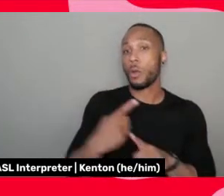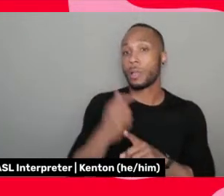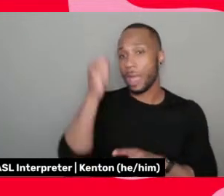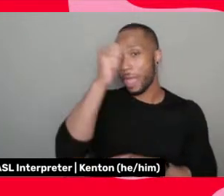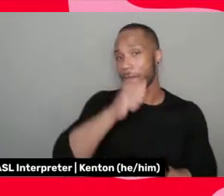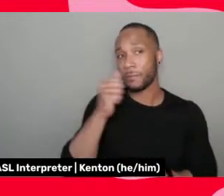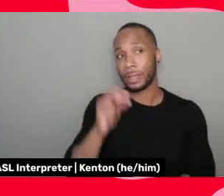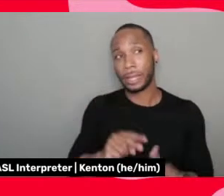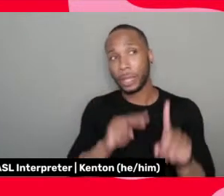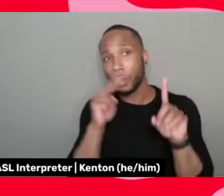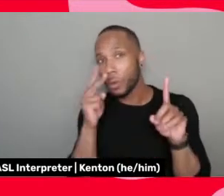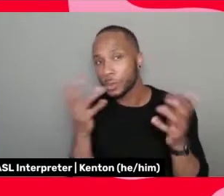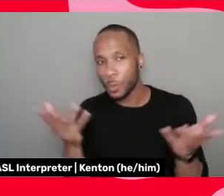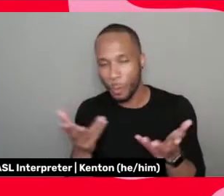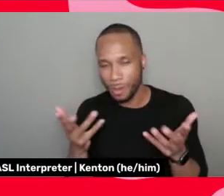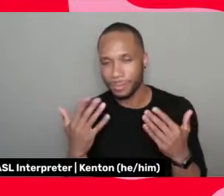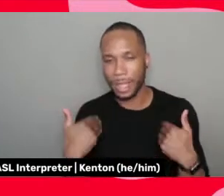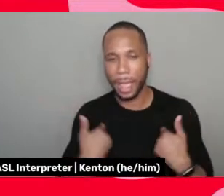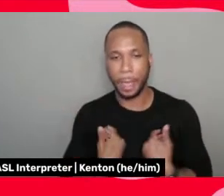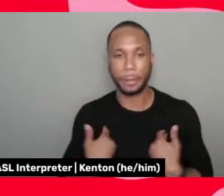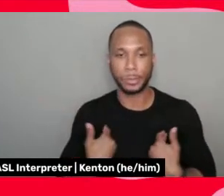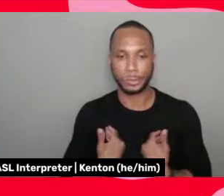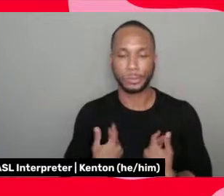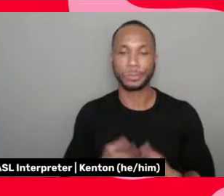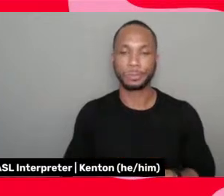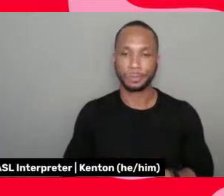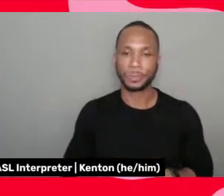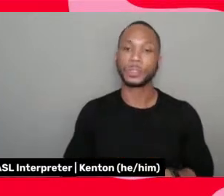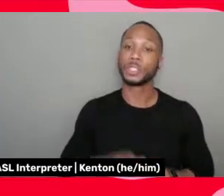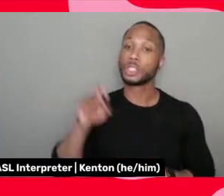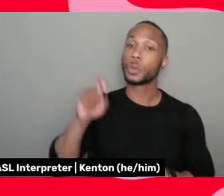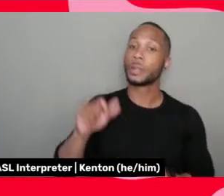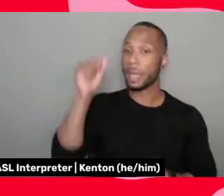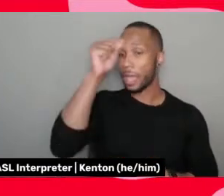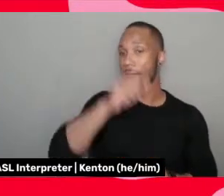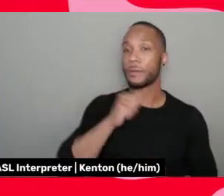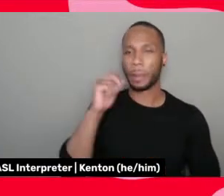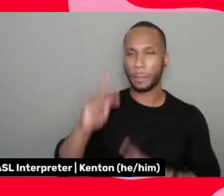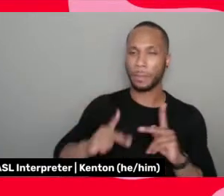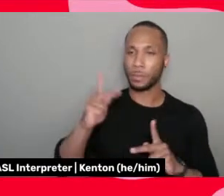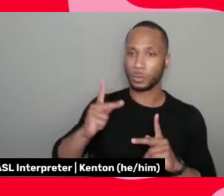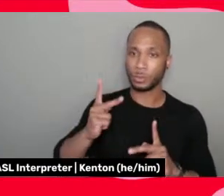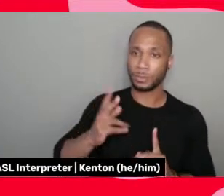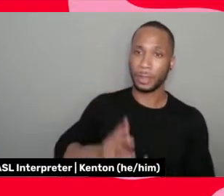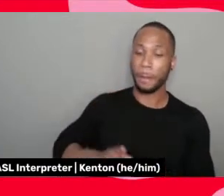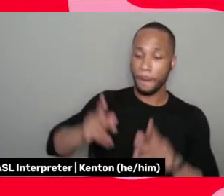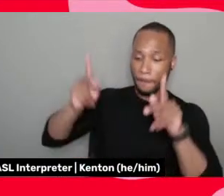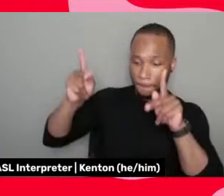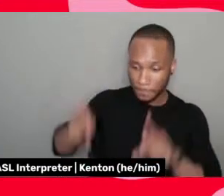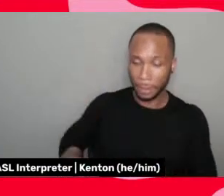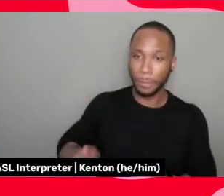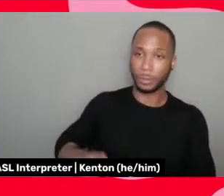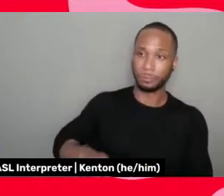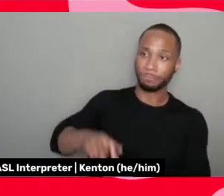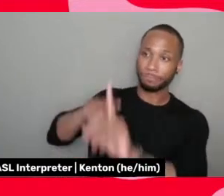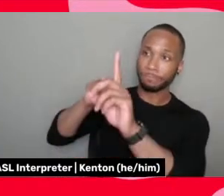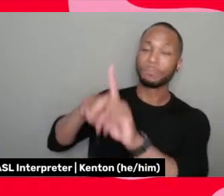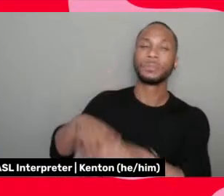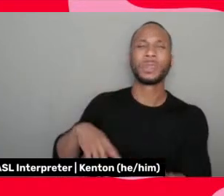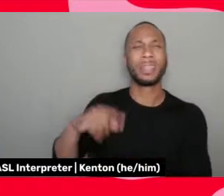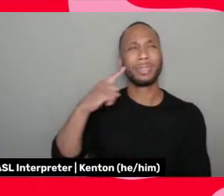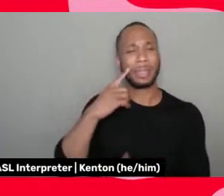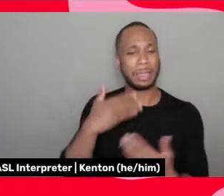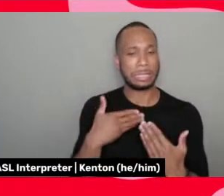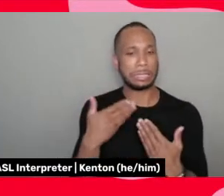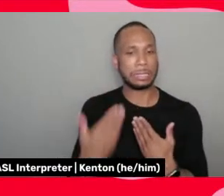heroes were animals. And, you know, we need African people to be personified. So I think that's kind of coming next.